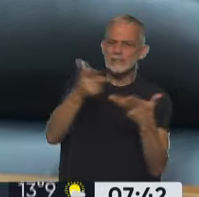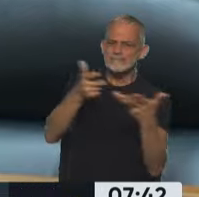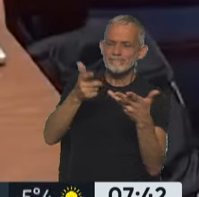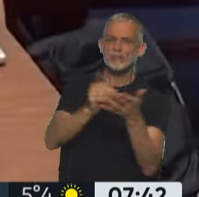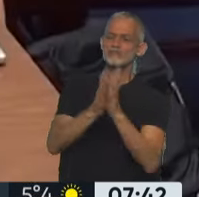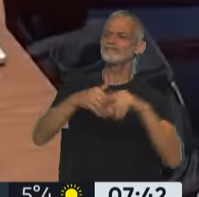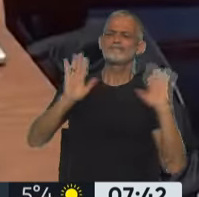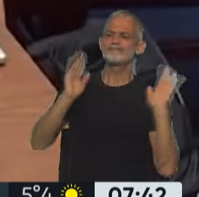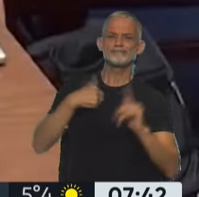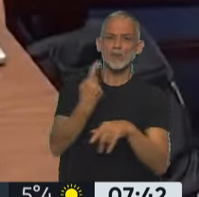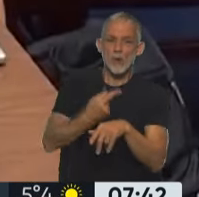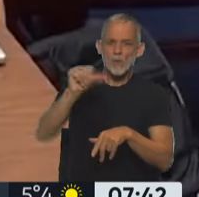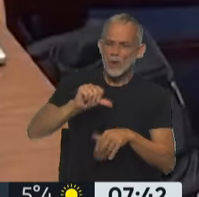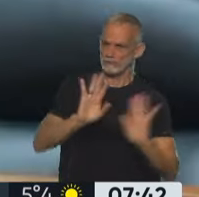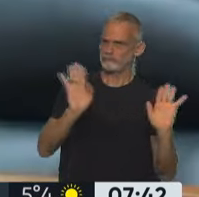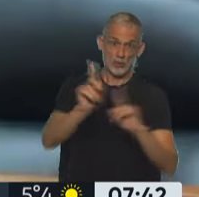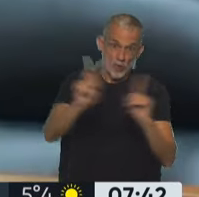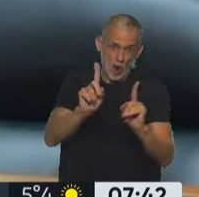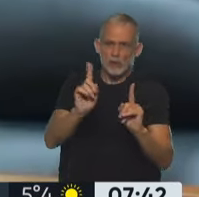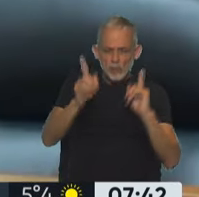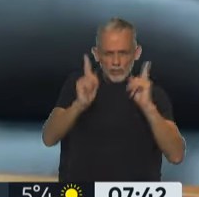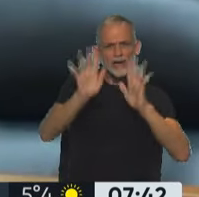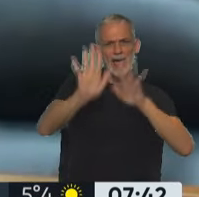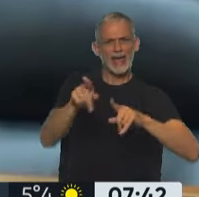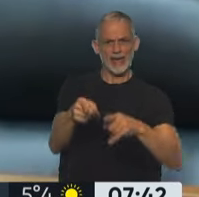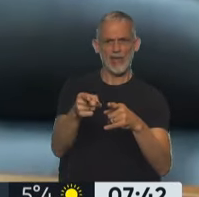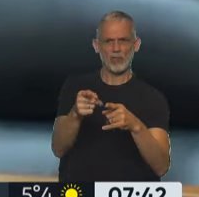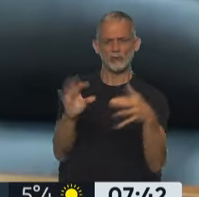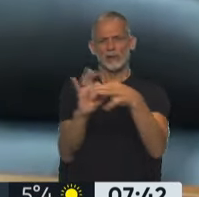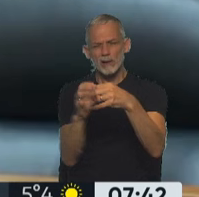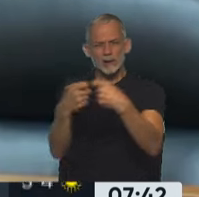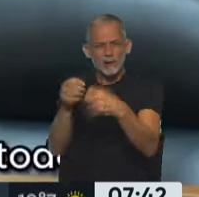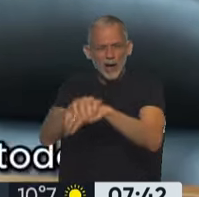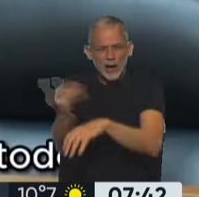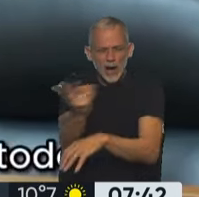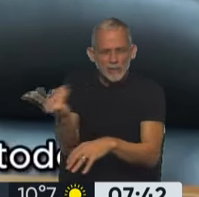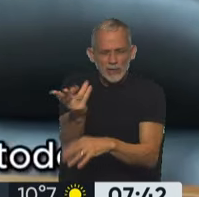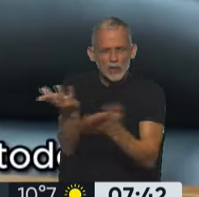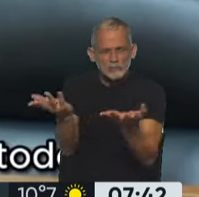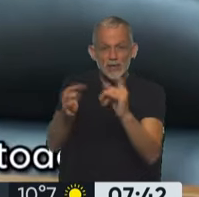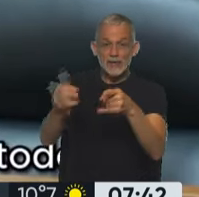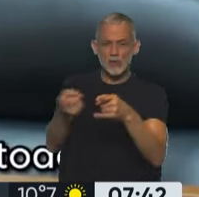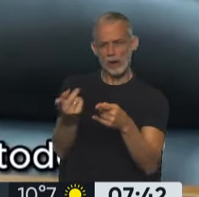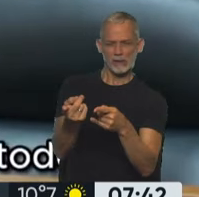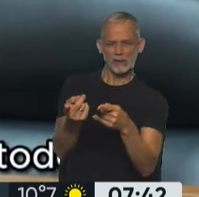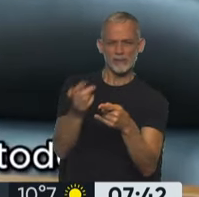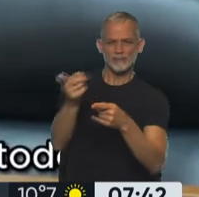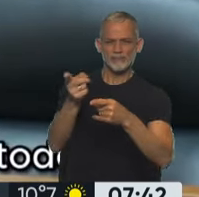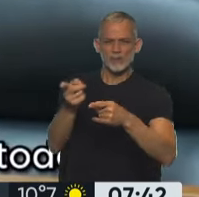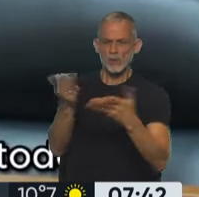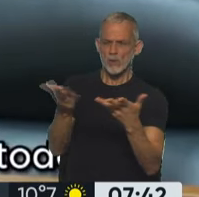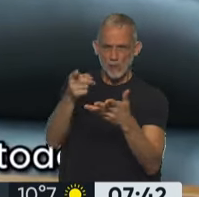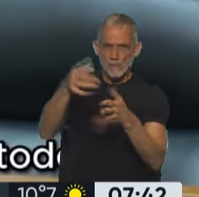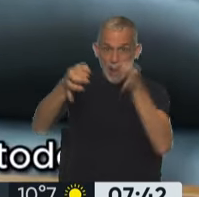case? I believe he did not. He did not recuse himself from this case. And in fact, he used his